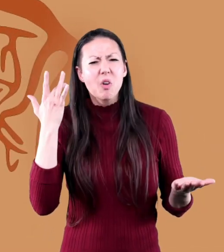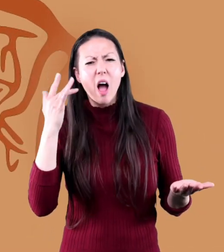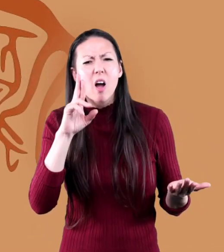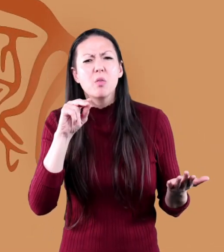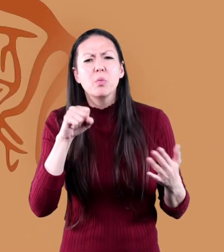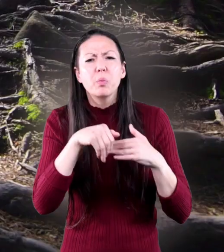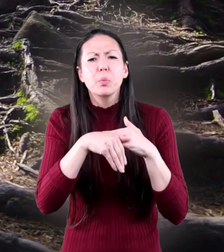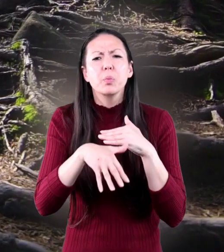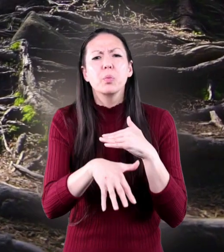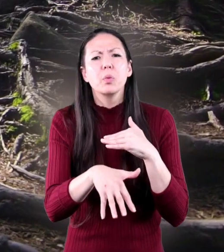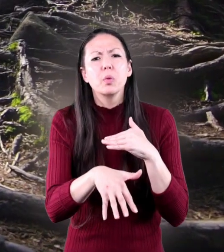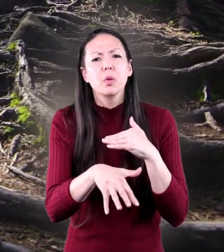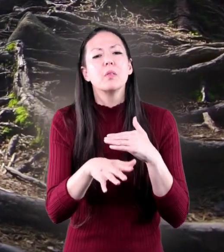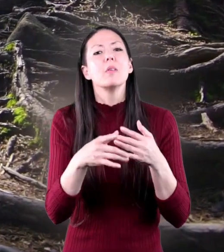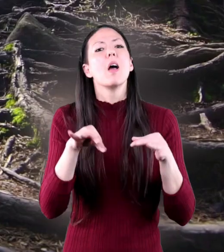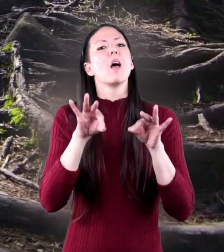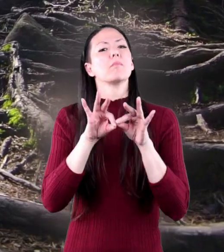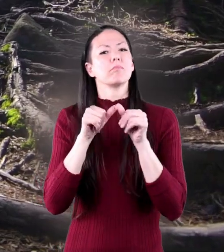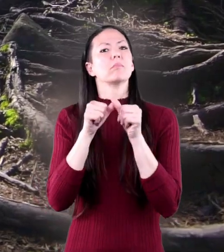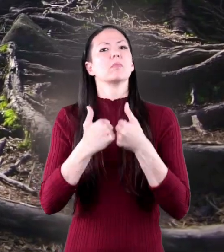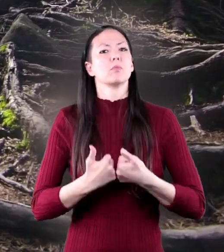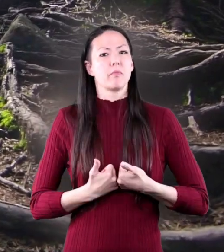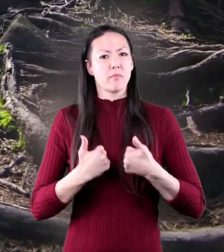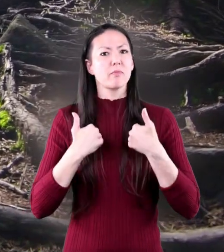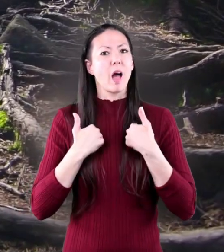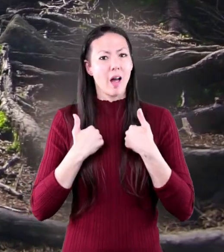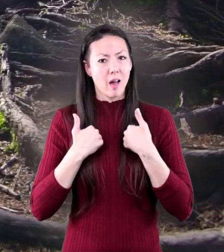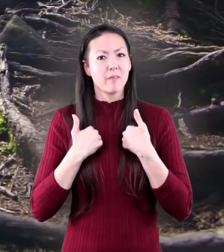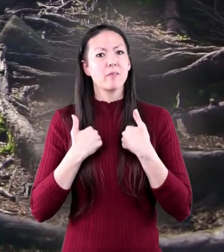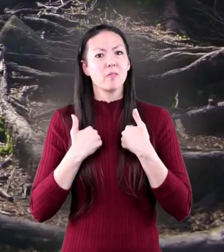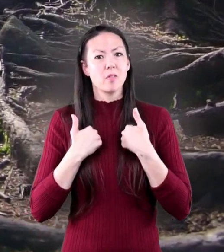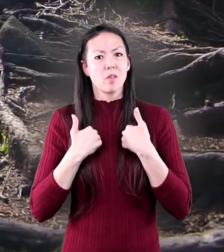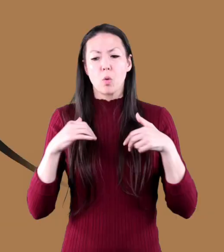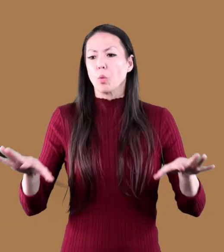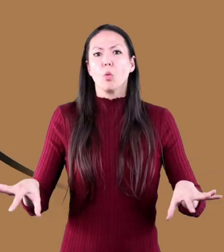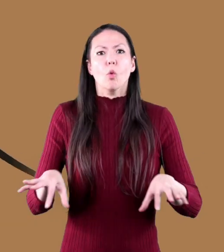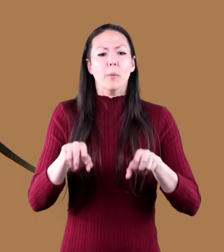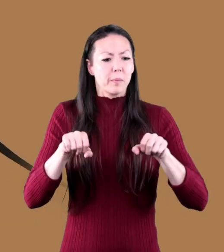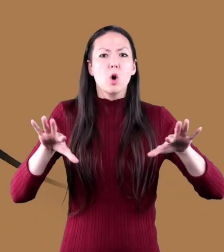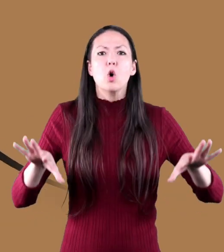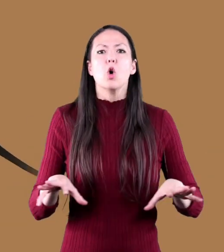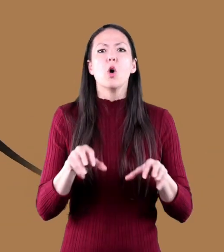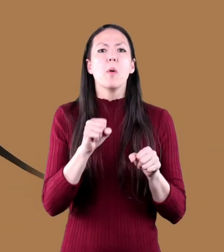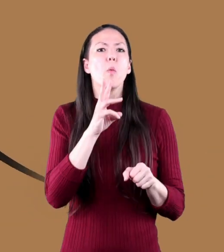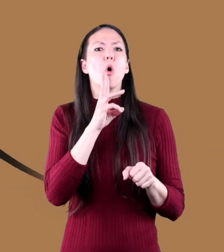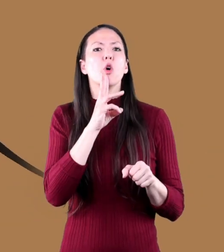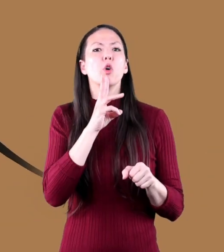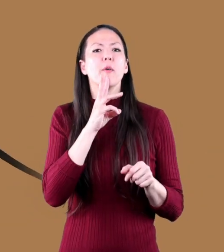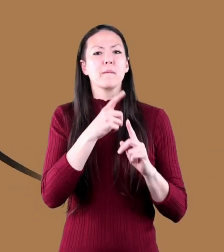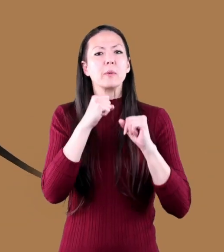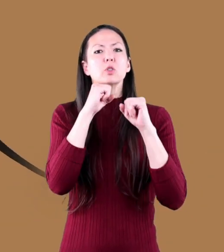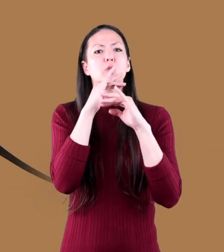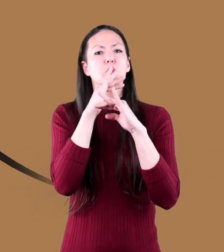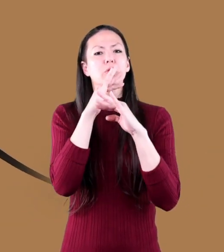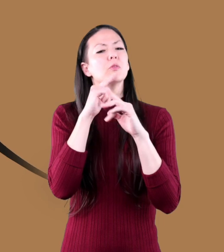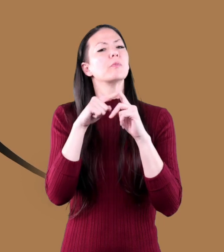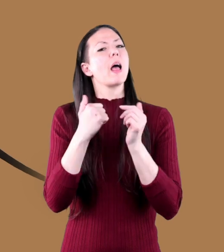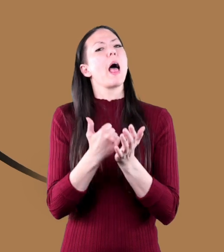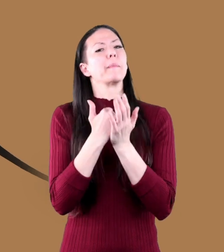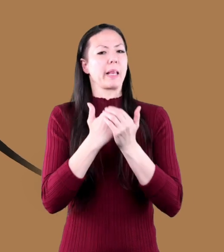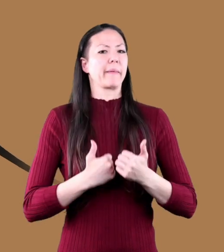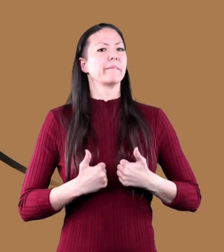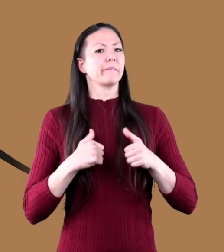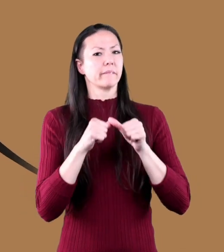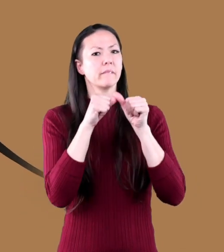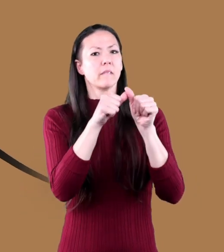why? Well, those roots are crucial to helping trees survive, as they soak up the nutrients and water from the soil that